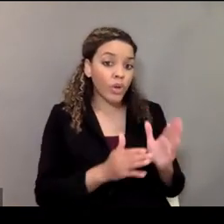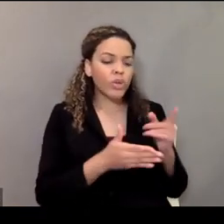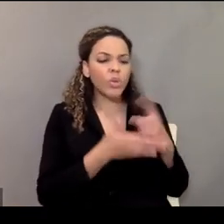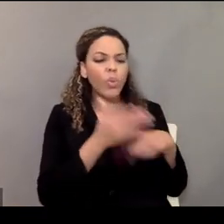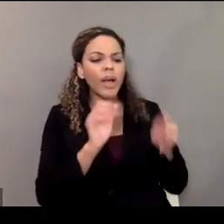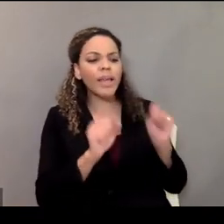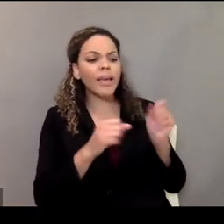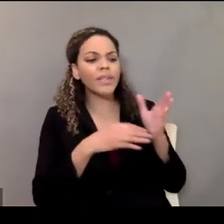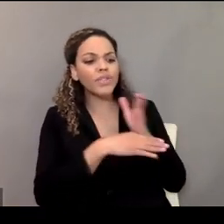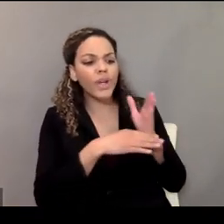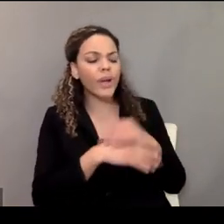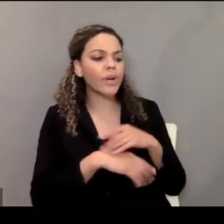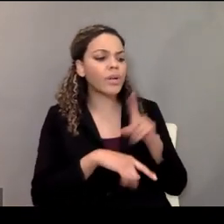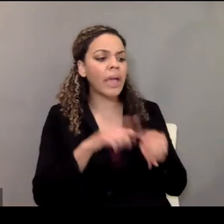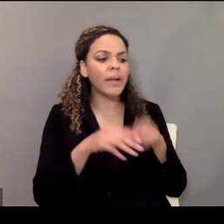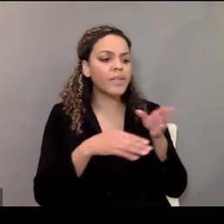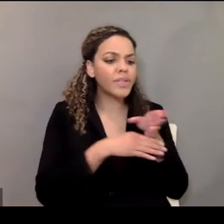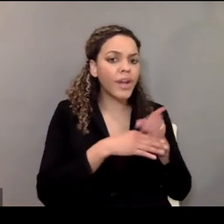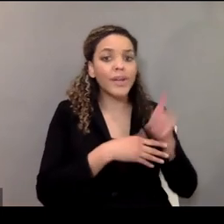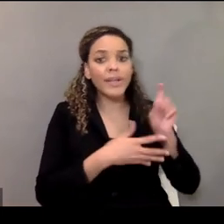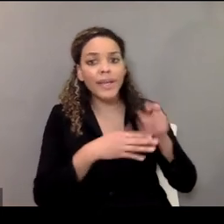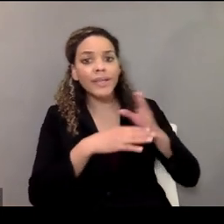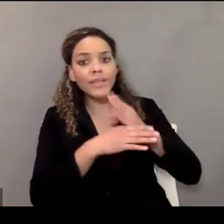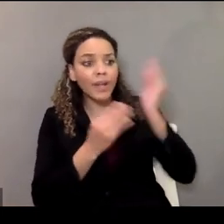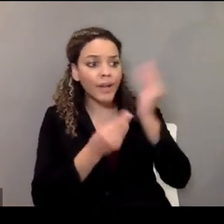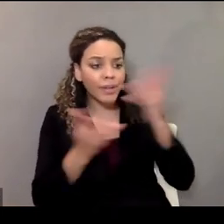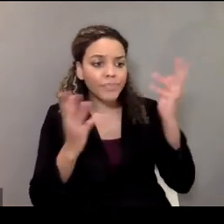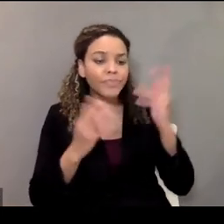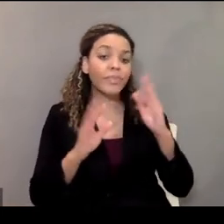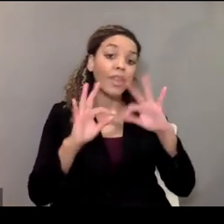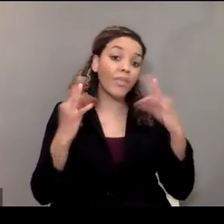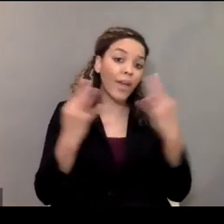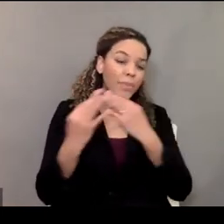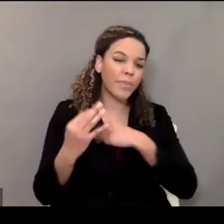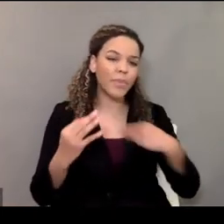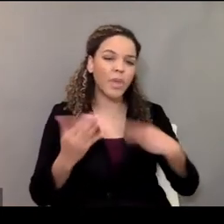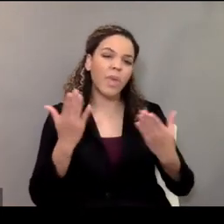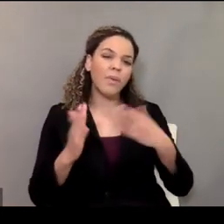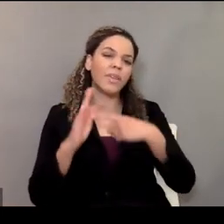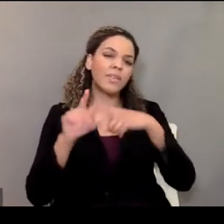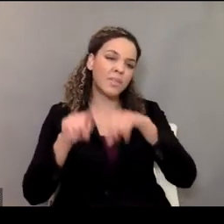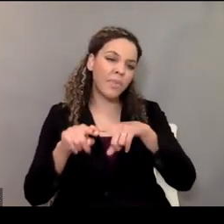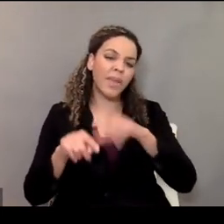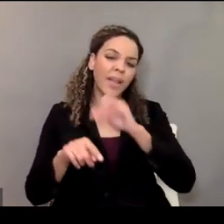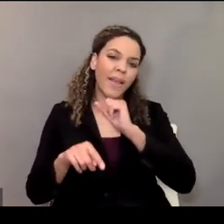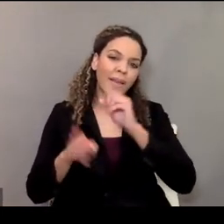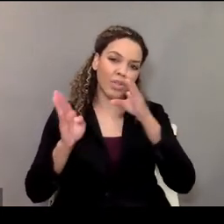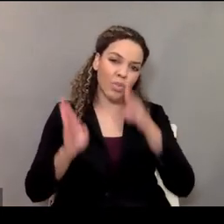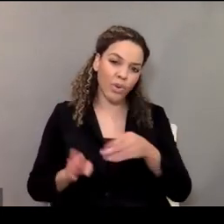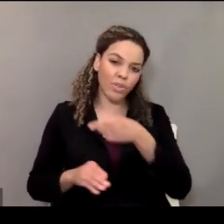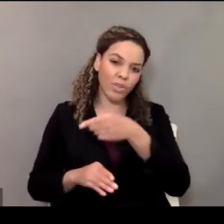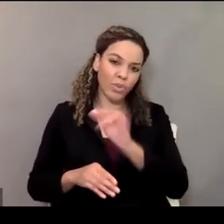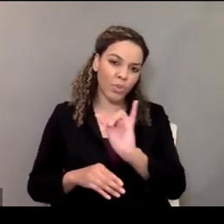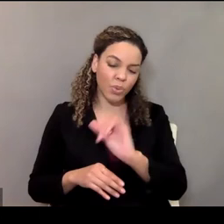be shared, what needs to be shared and not shared with family members, probably dependent on the age of the individual you're working with.